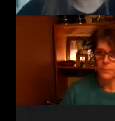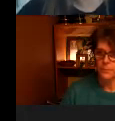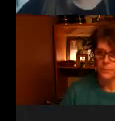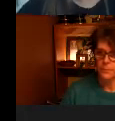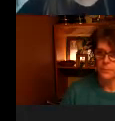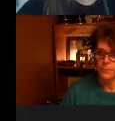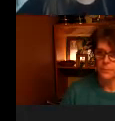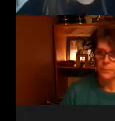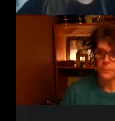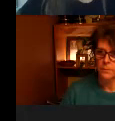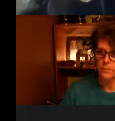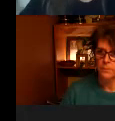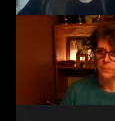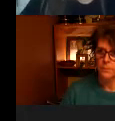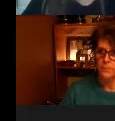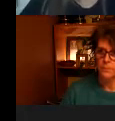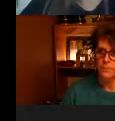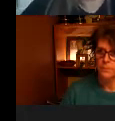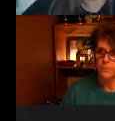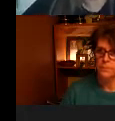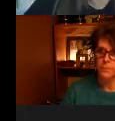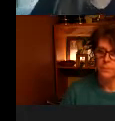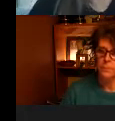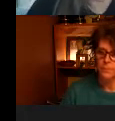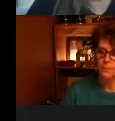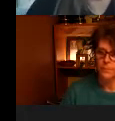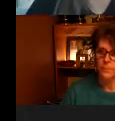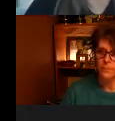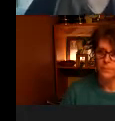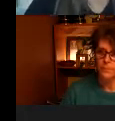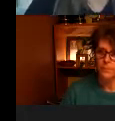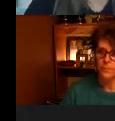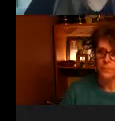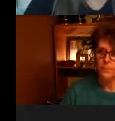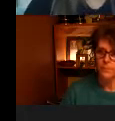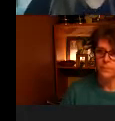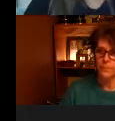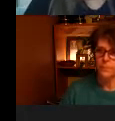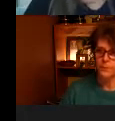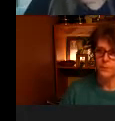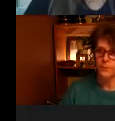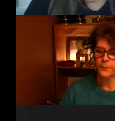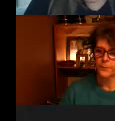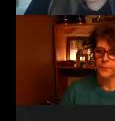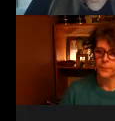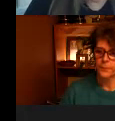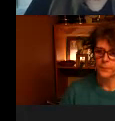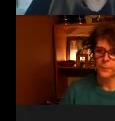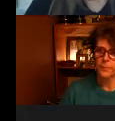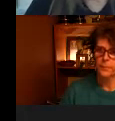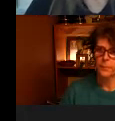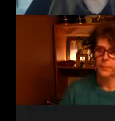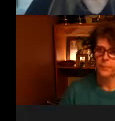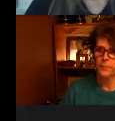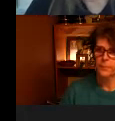right away or within a couple days it usually takes to get it started from that point on there should be